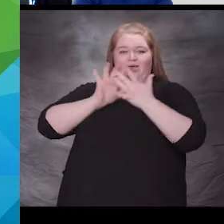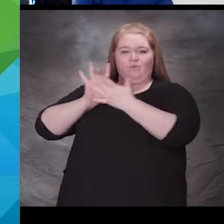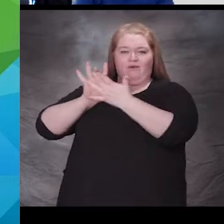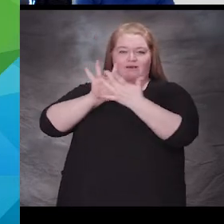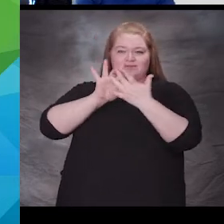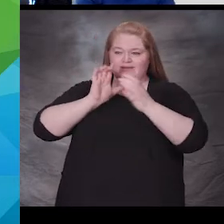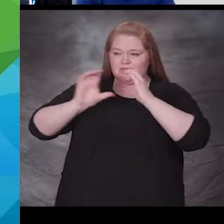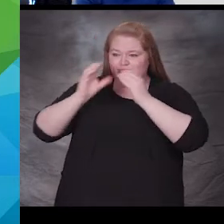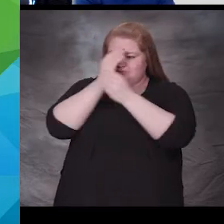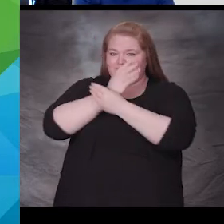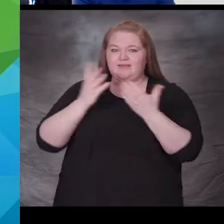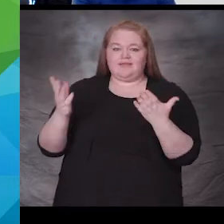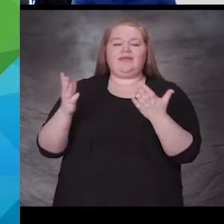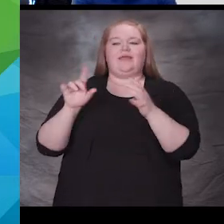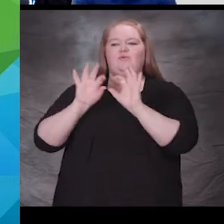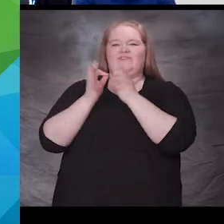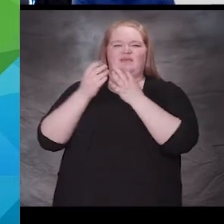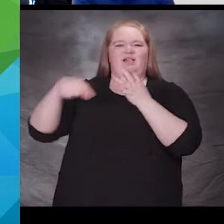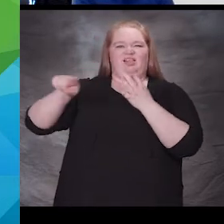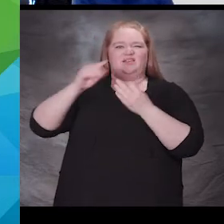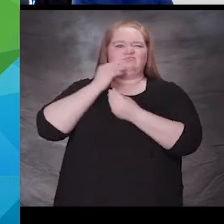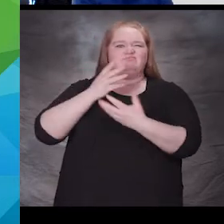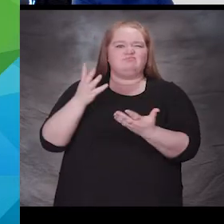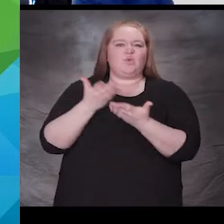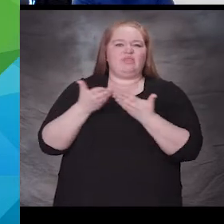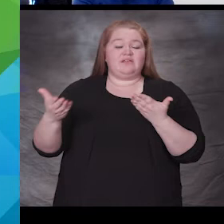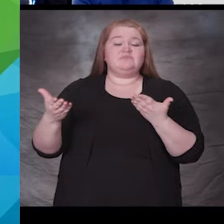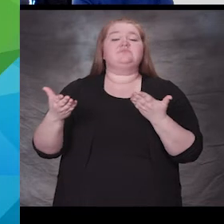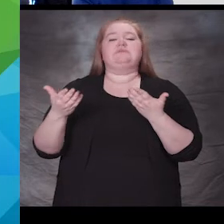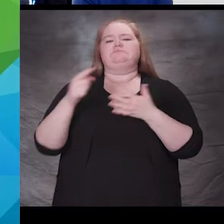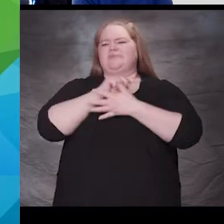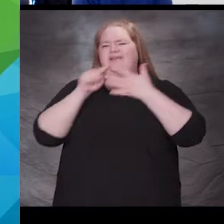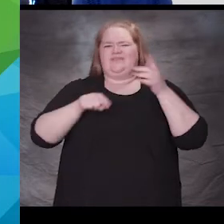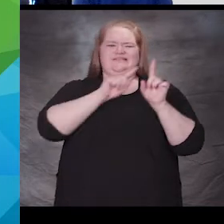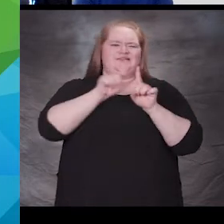families, we do several things. We have recorded calls.